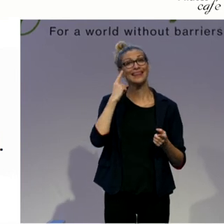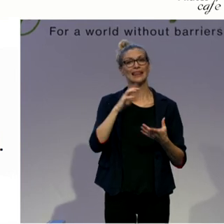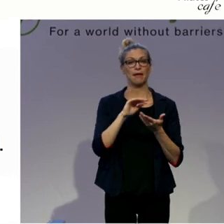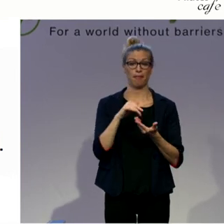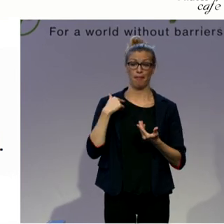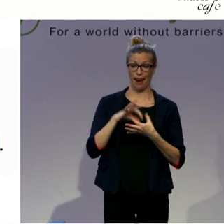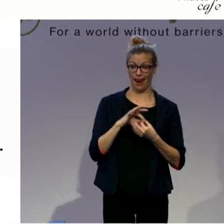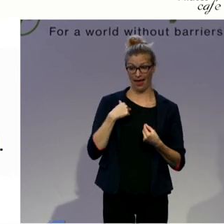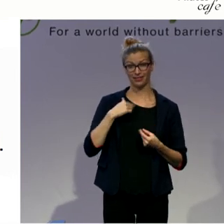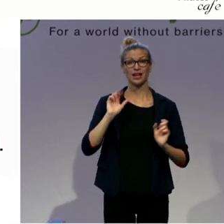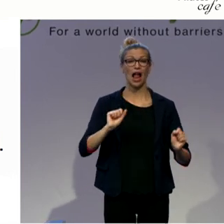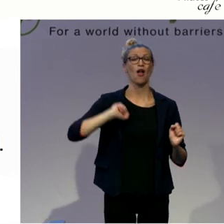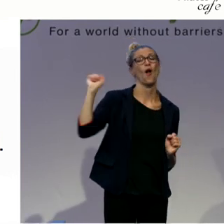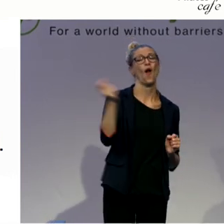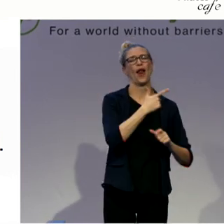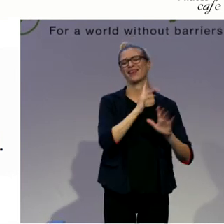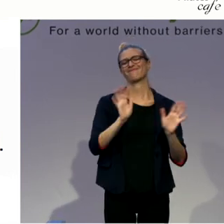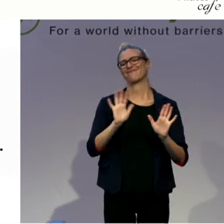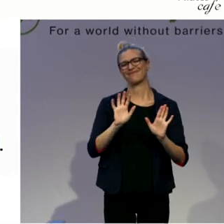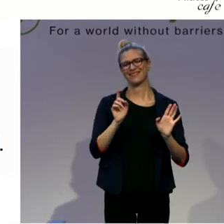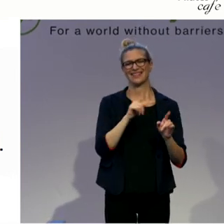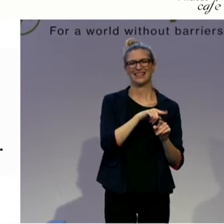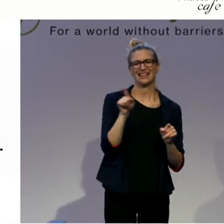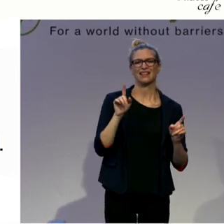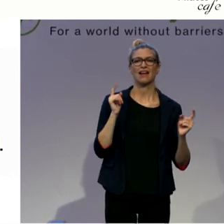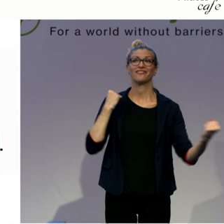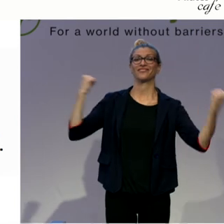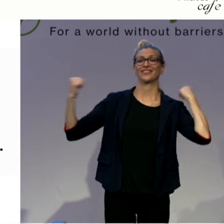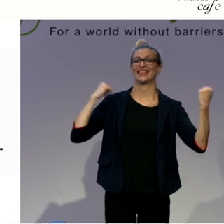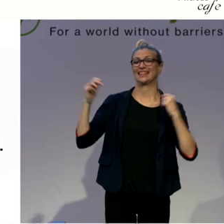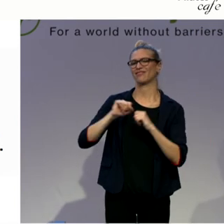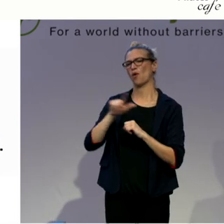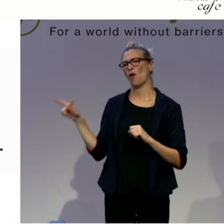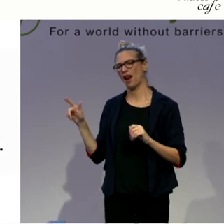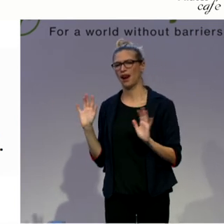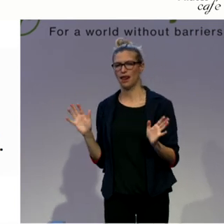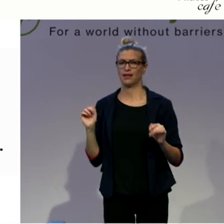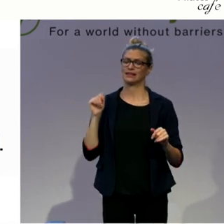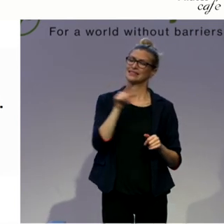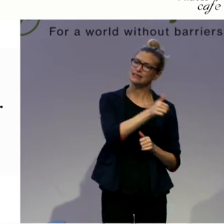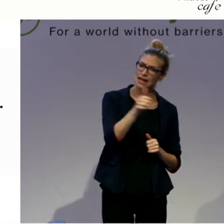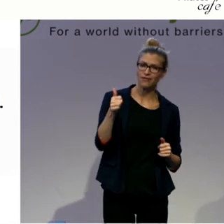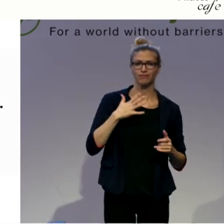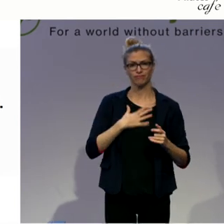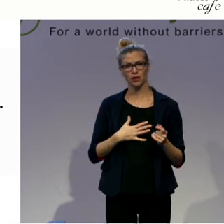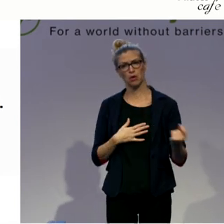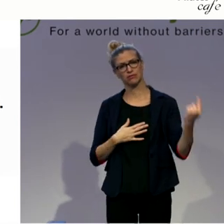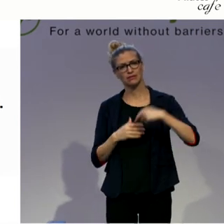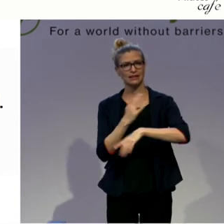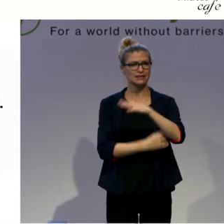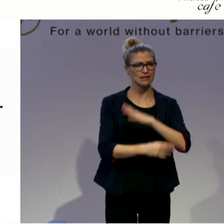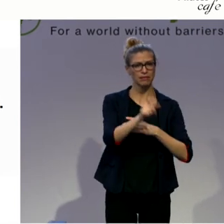that was Fitness for All. Many different types of people with disabilities came. And those were